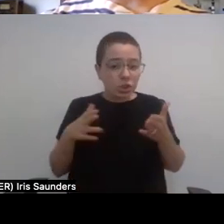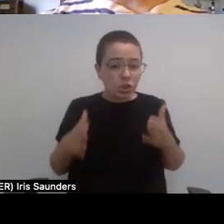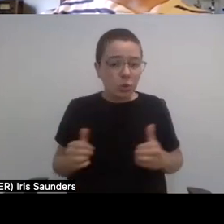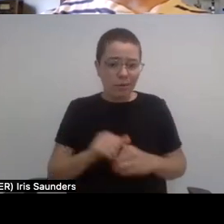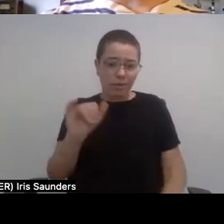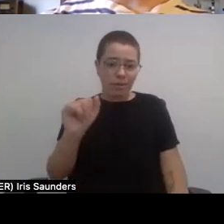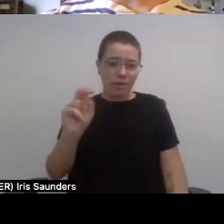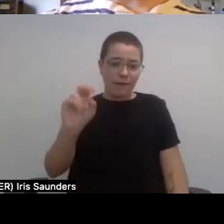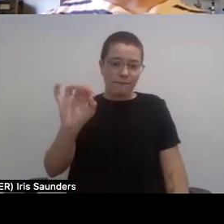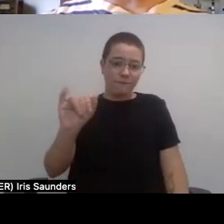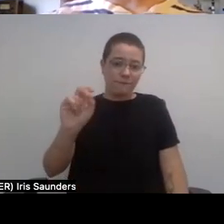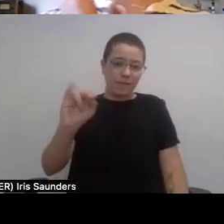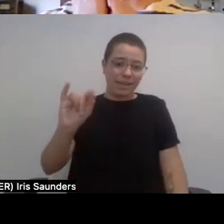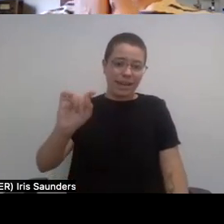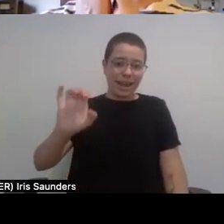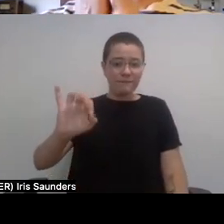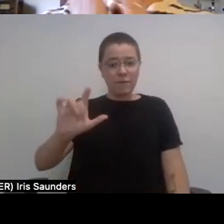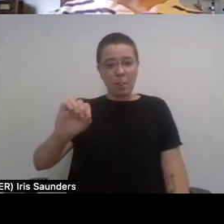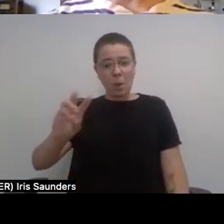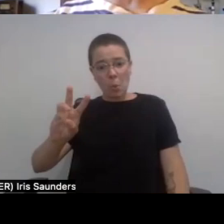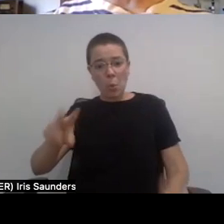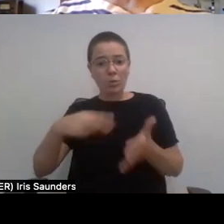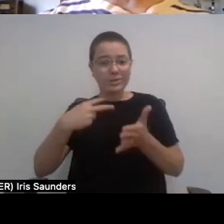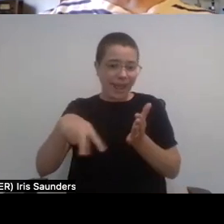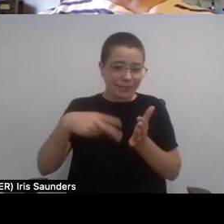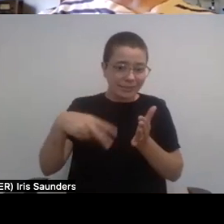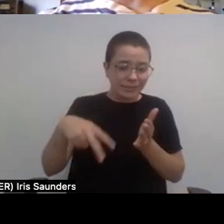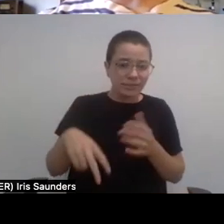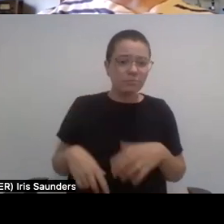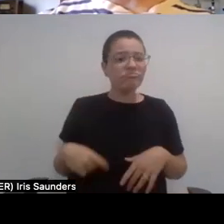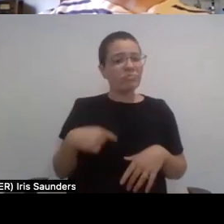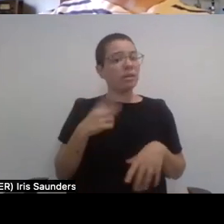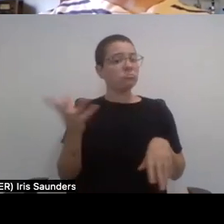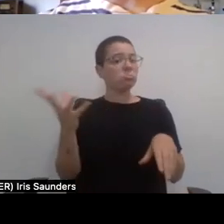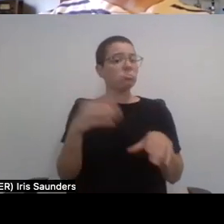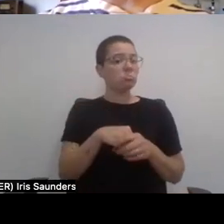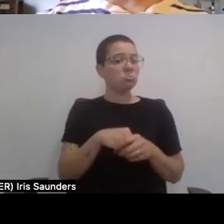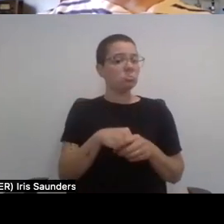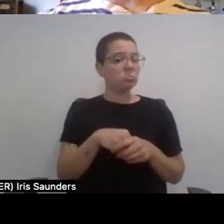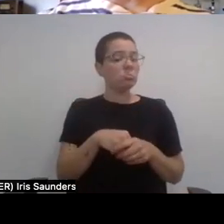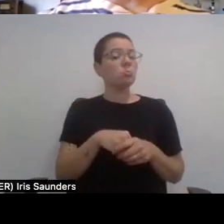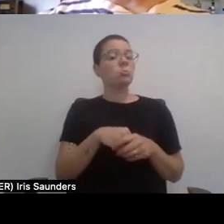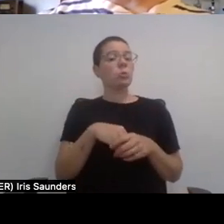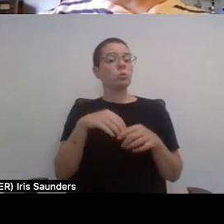Dance Company. And I do quite a bit of print and commercial.